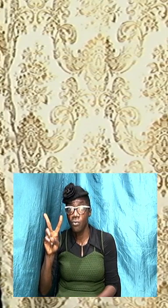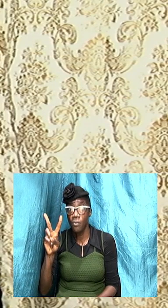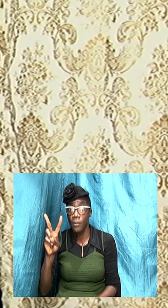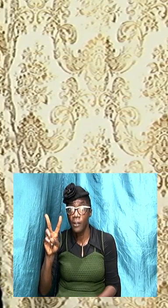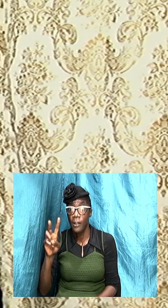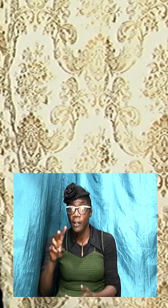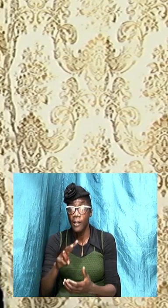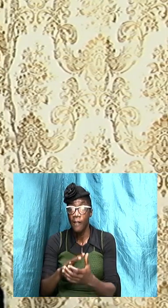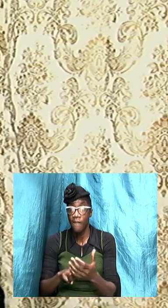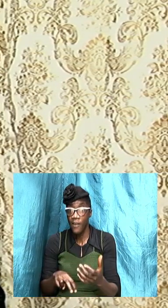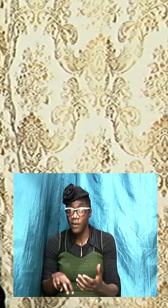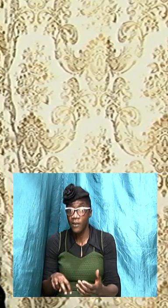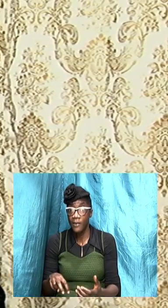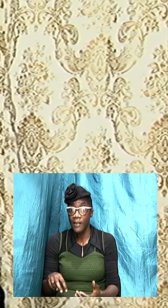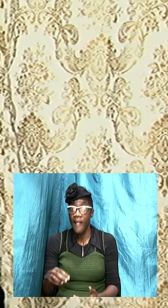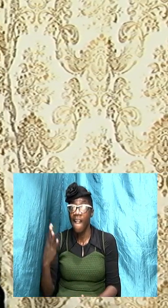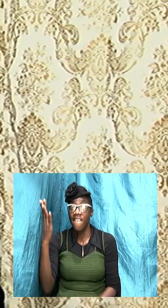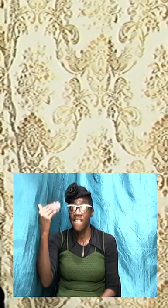verses 15